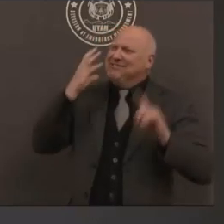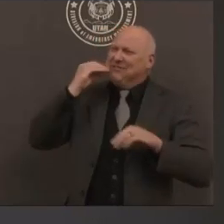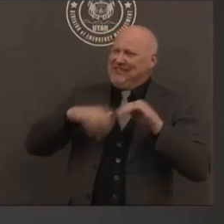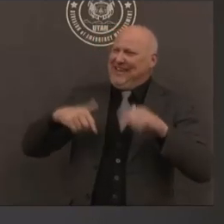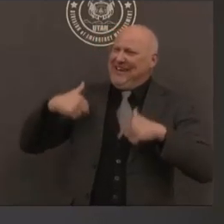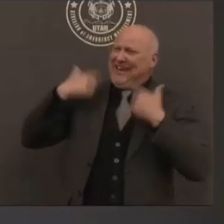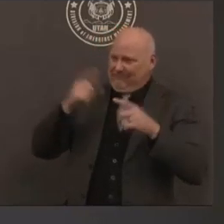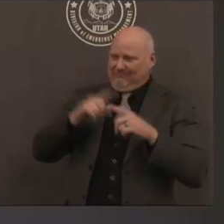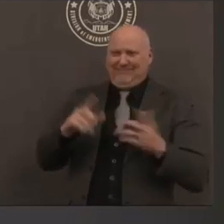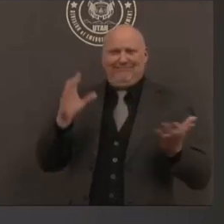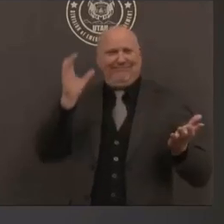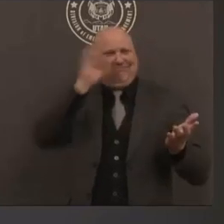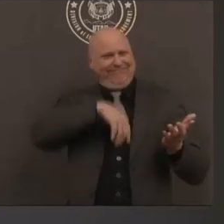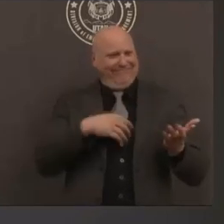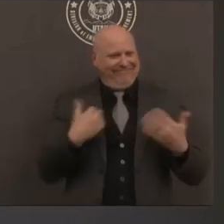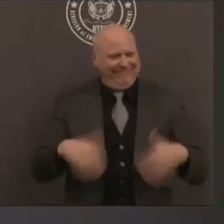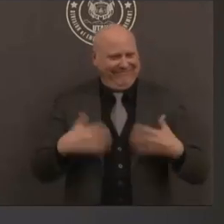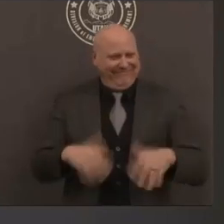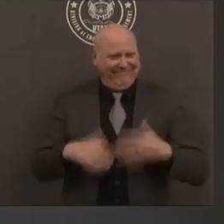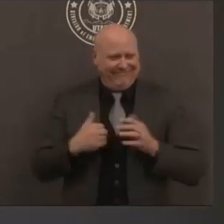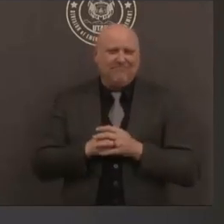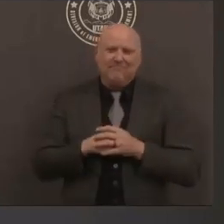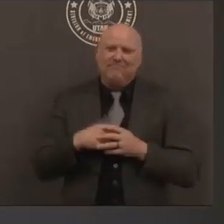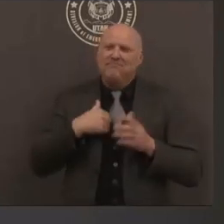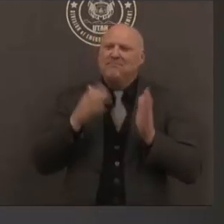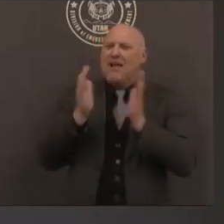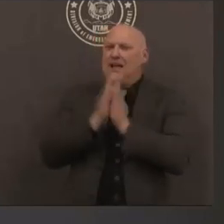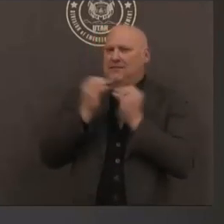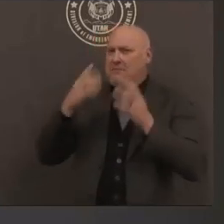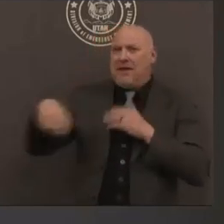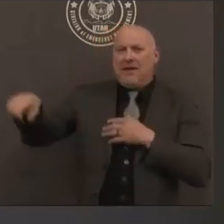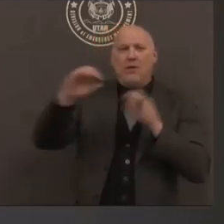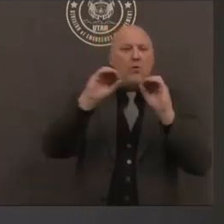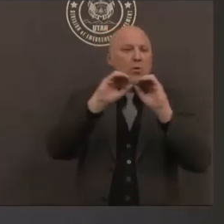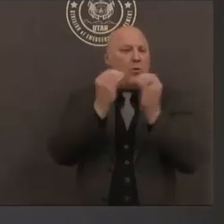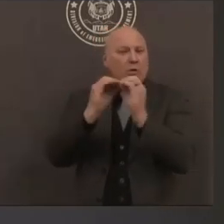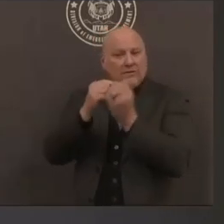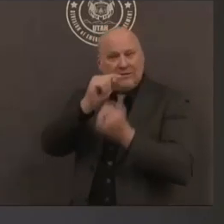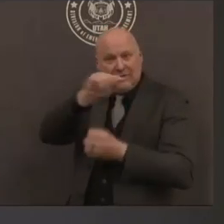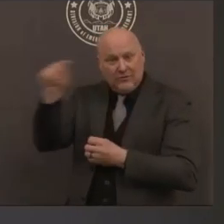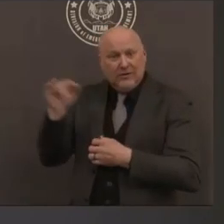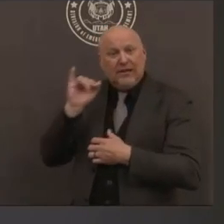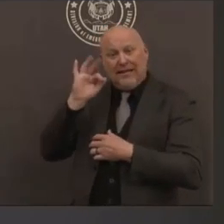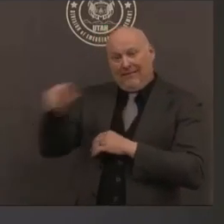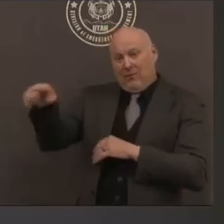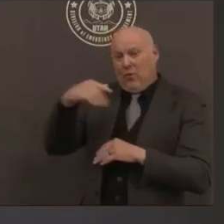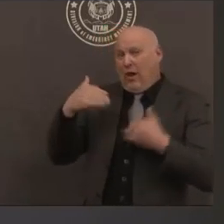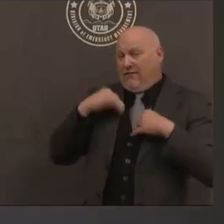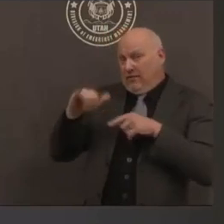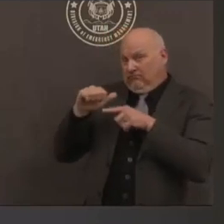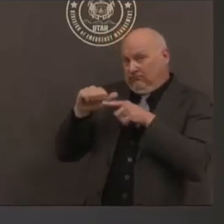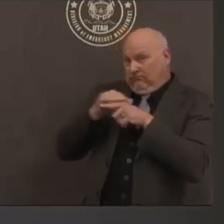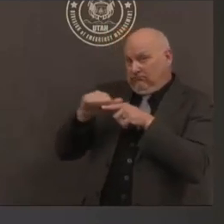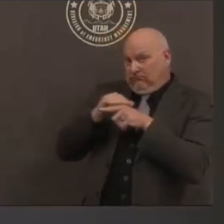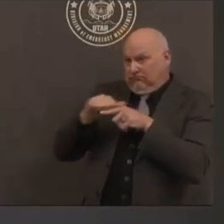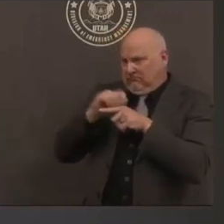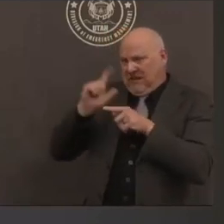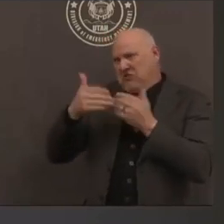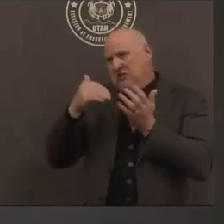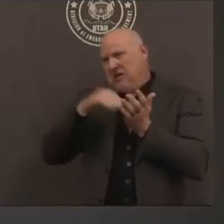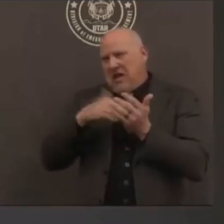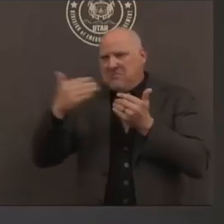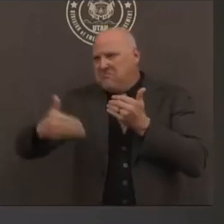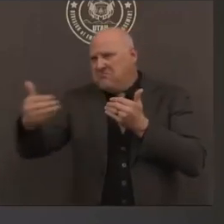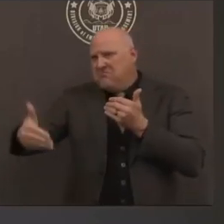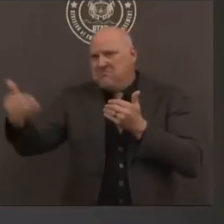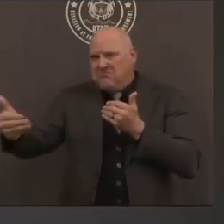all of those organizations to consider if they wanted to hold their drill at another time of year they're